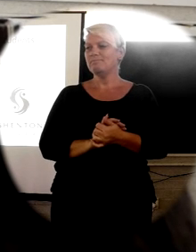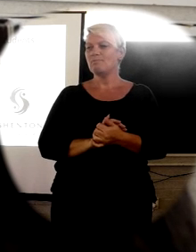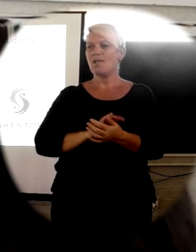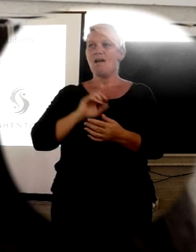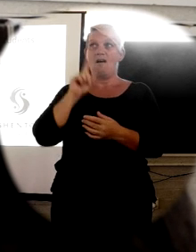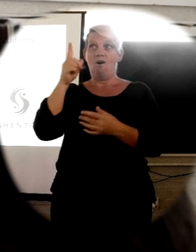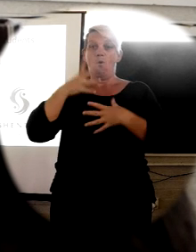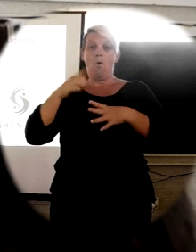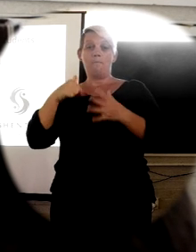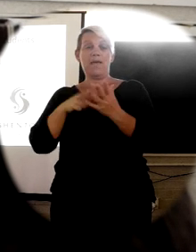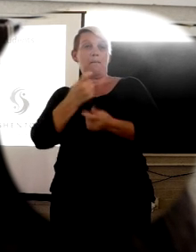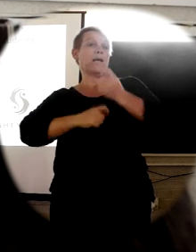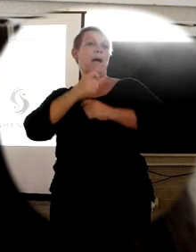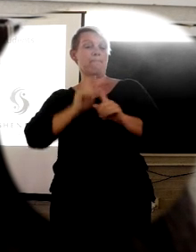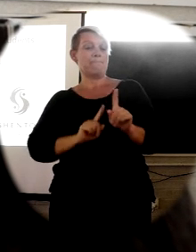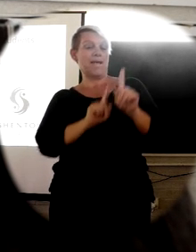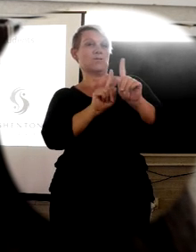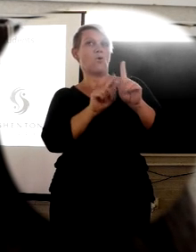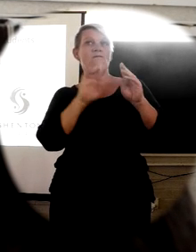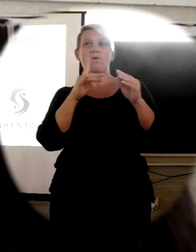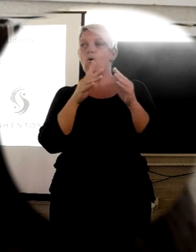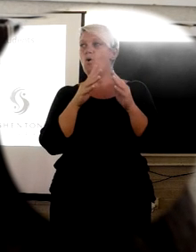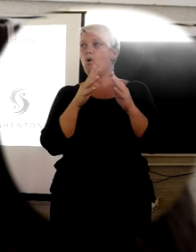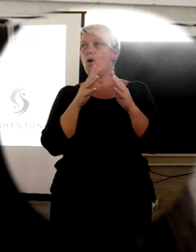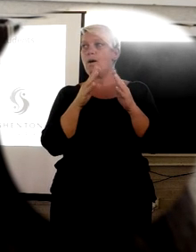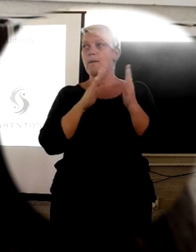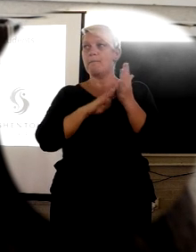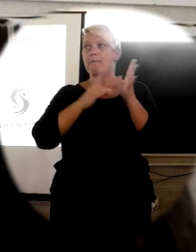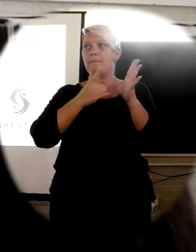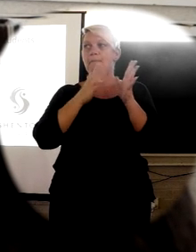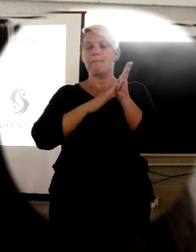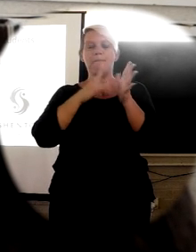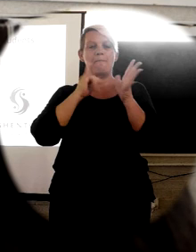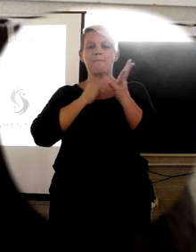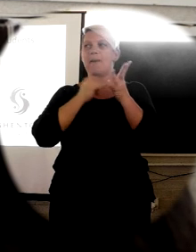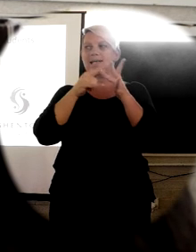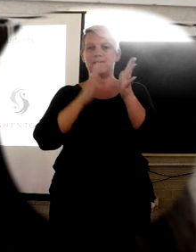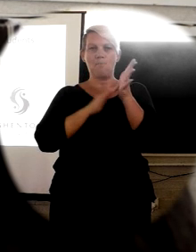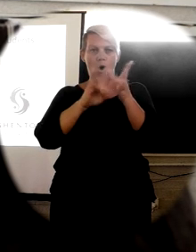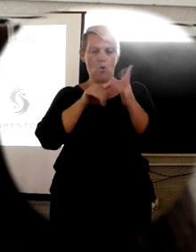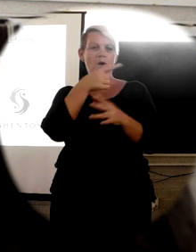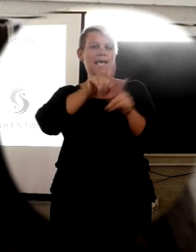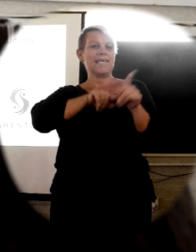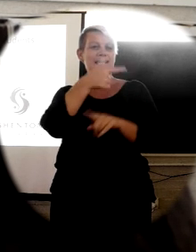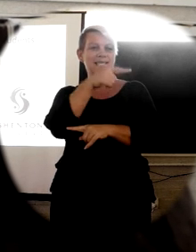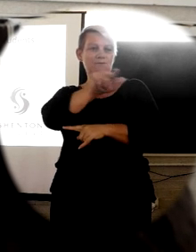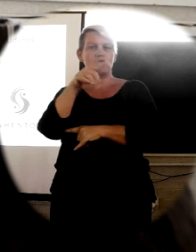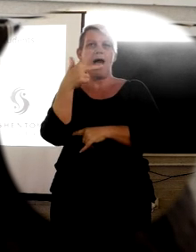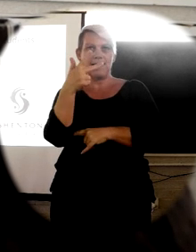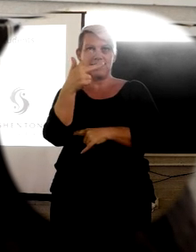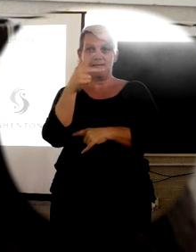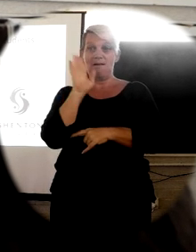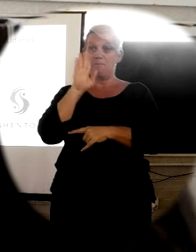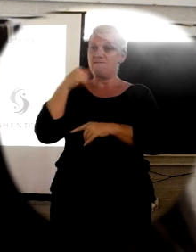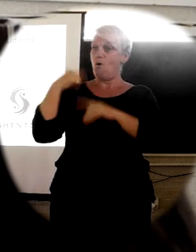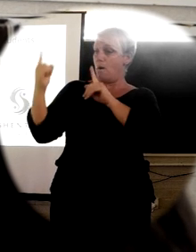be a mentor for Massimo when I was seven to eight. I used to have a mentor